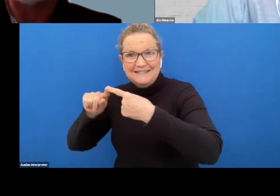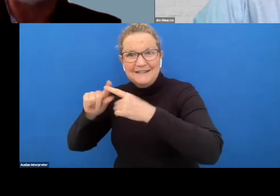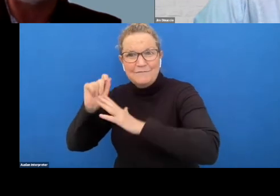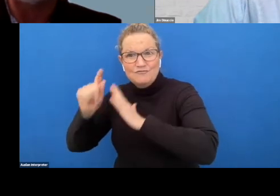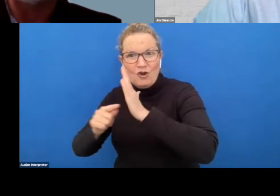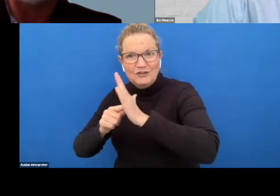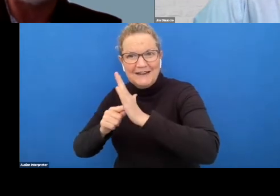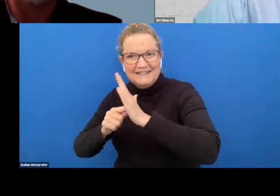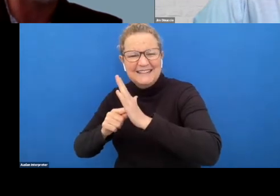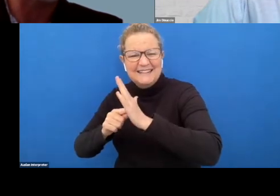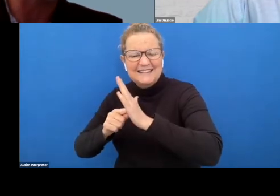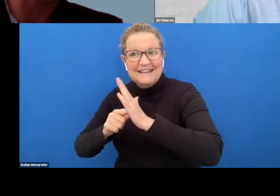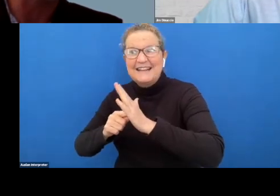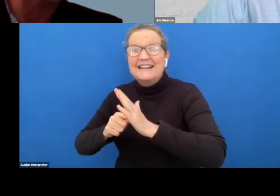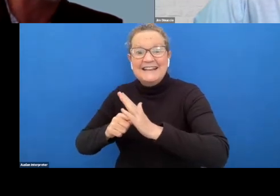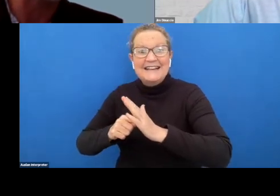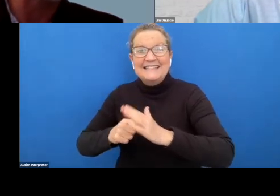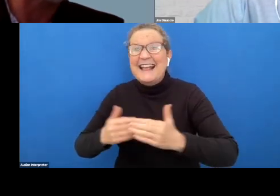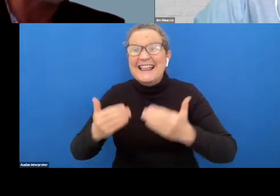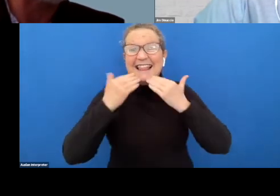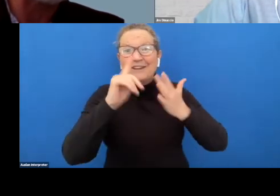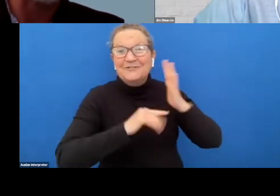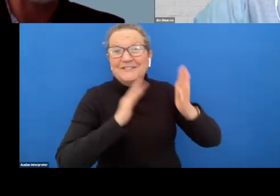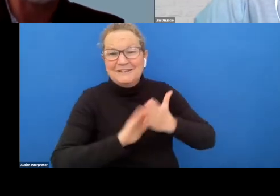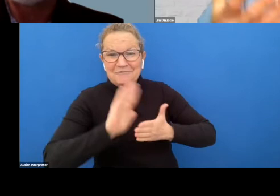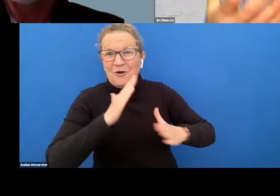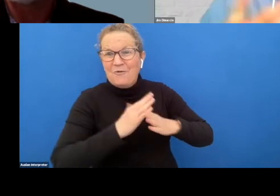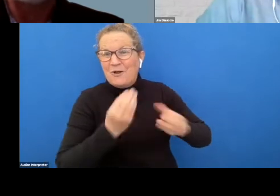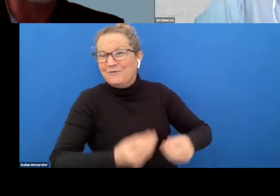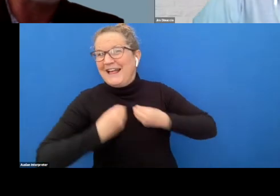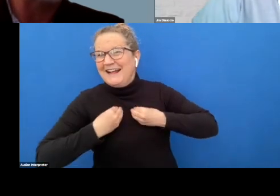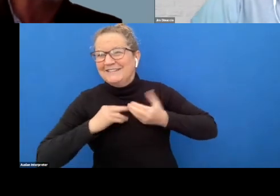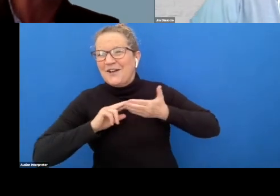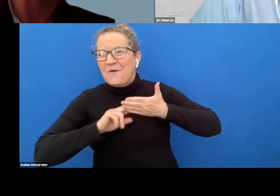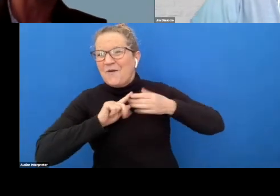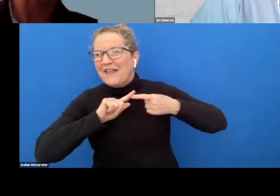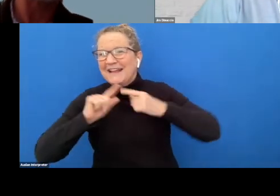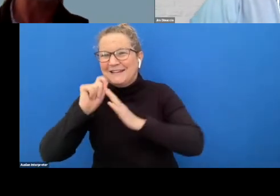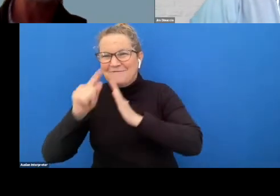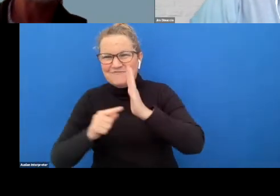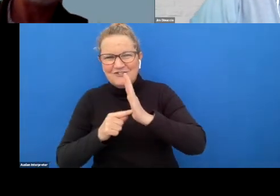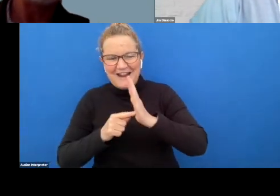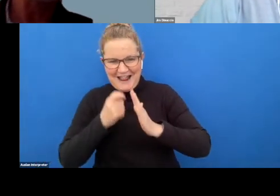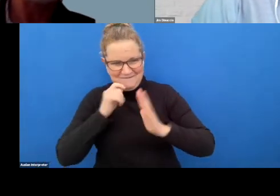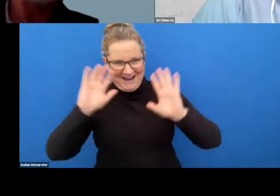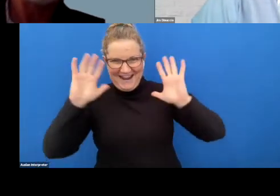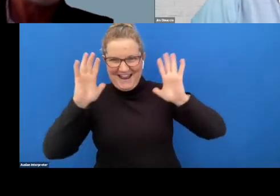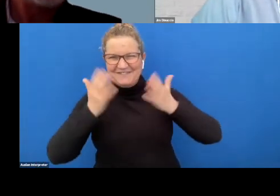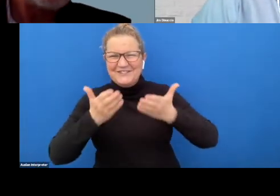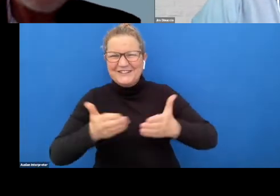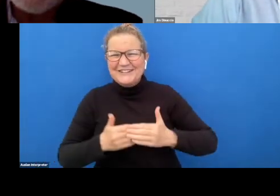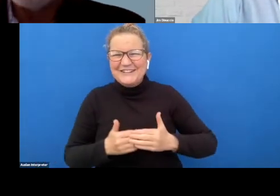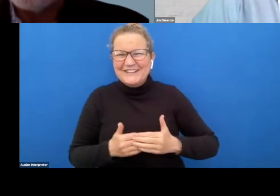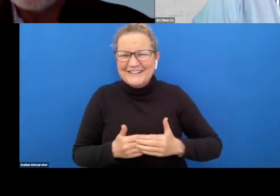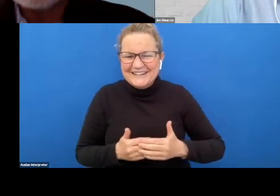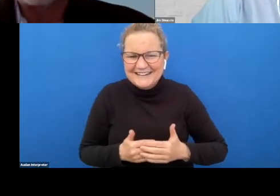thanks for the work that you and the team do with us on the northeast link project um so there's a bit of kudos for you there jim no thanks i